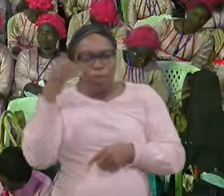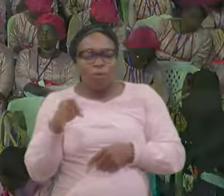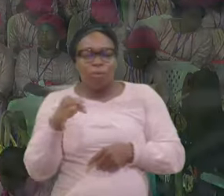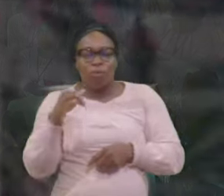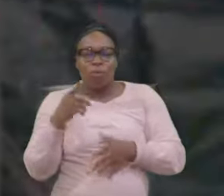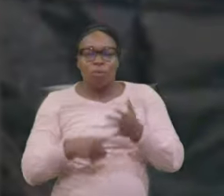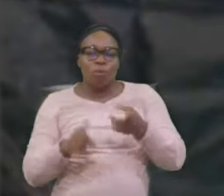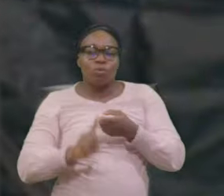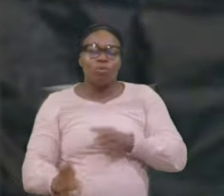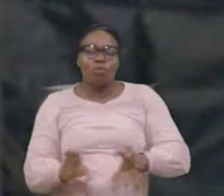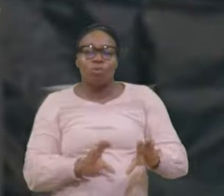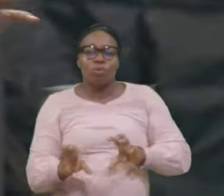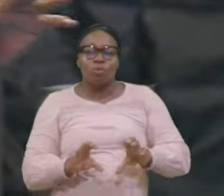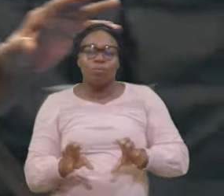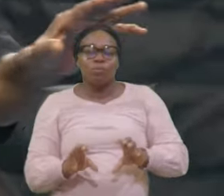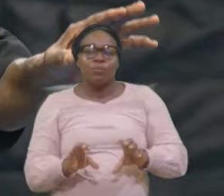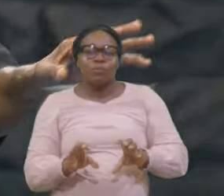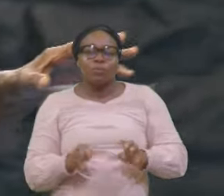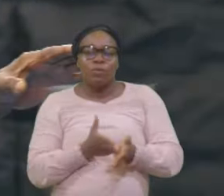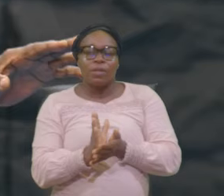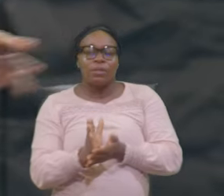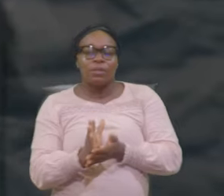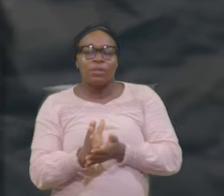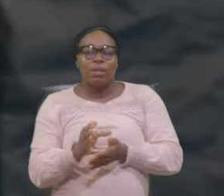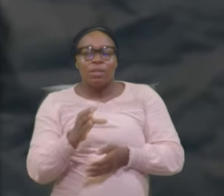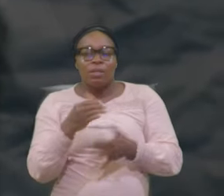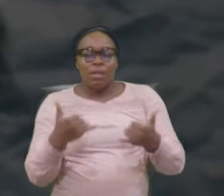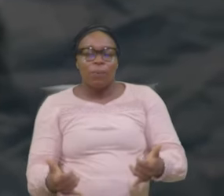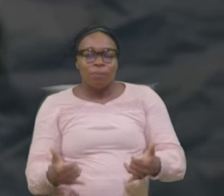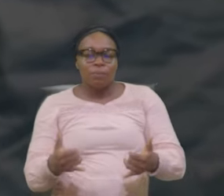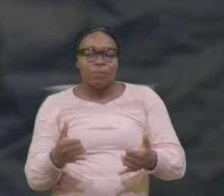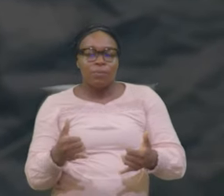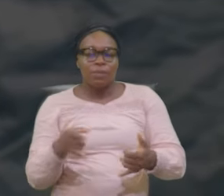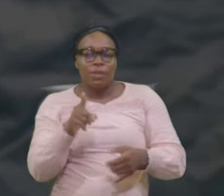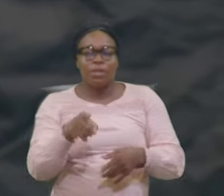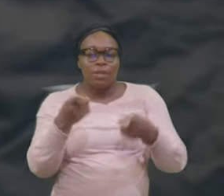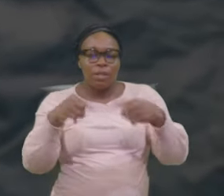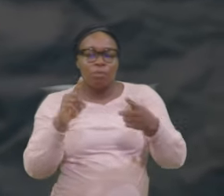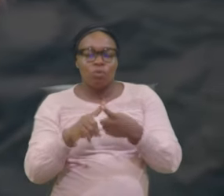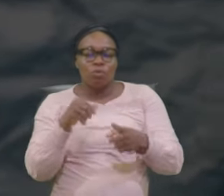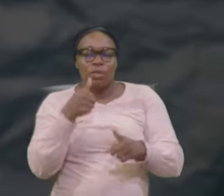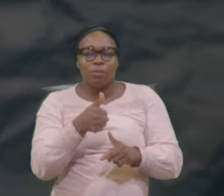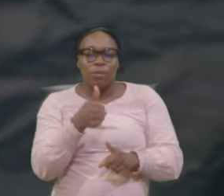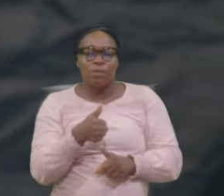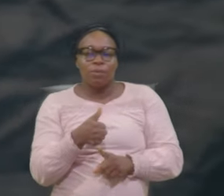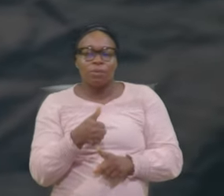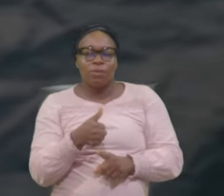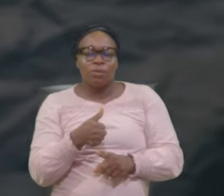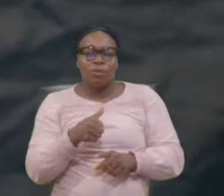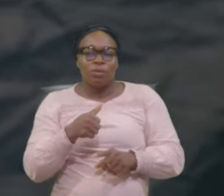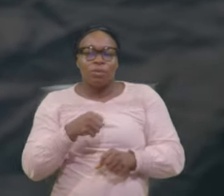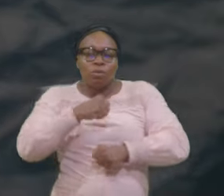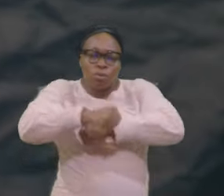Doing Suffering He came To himself Suffering Brought